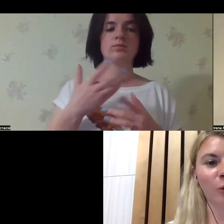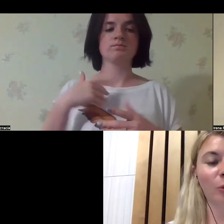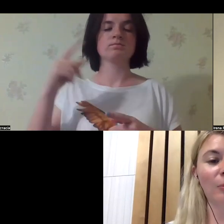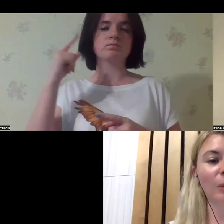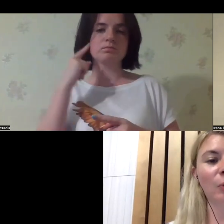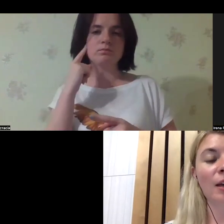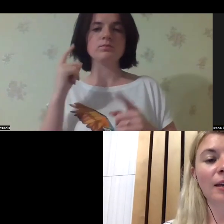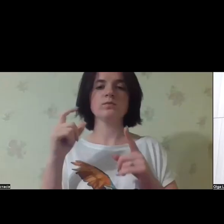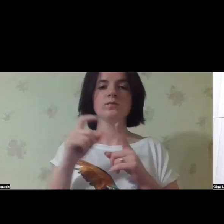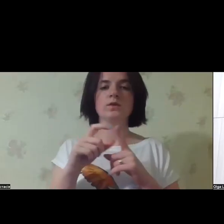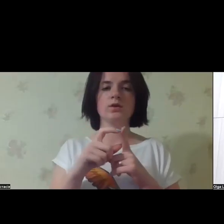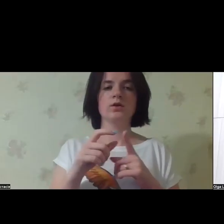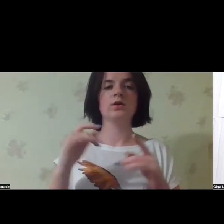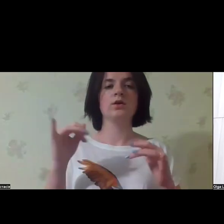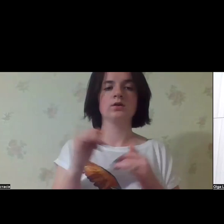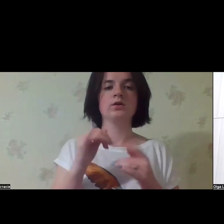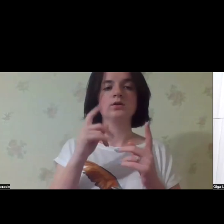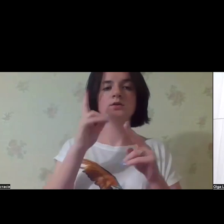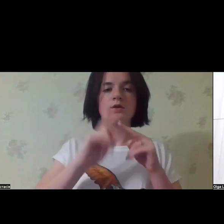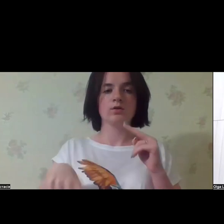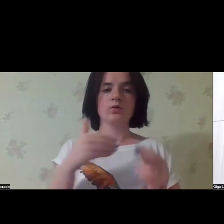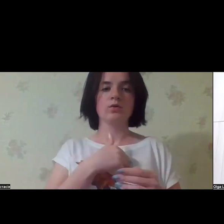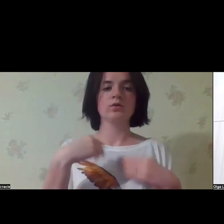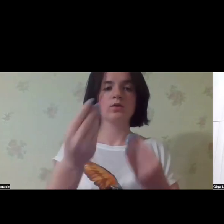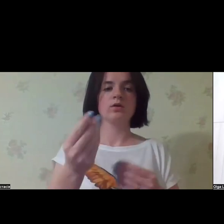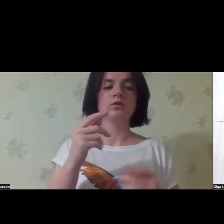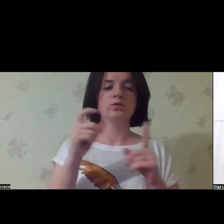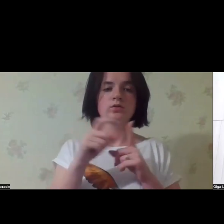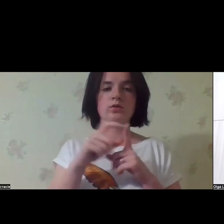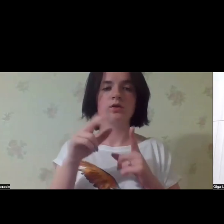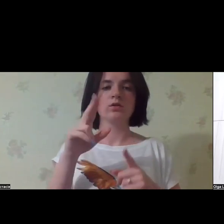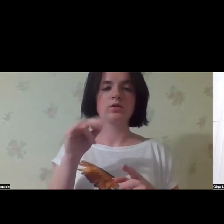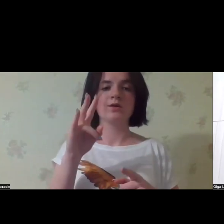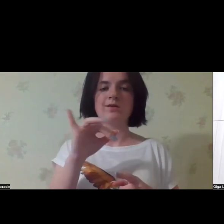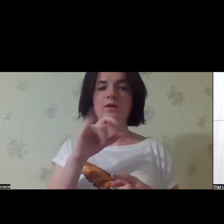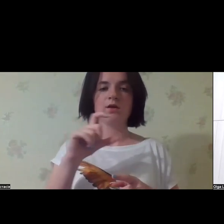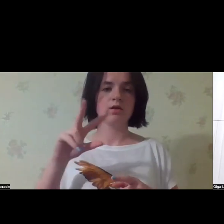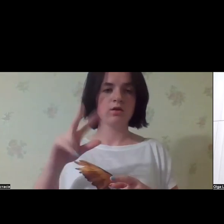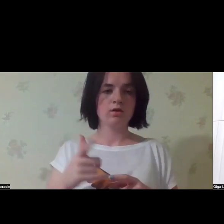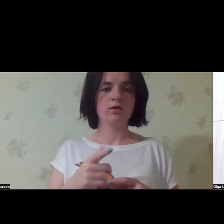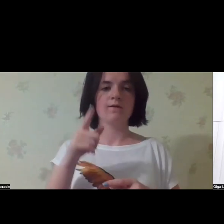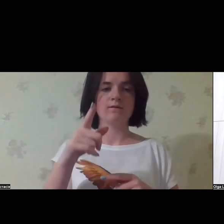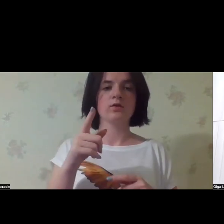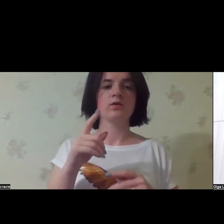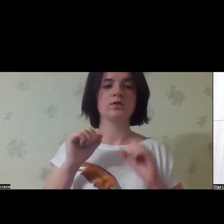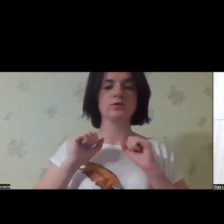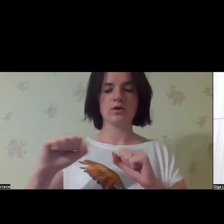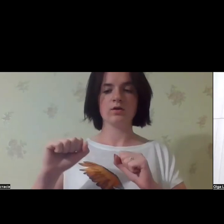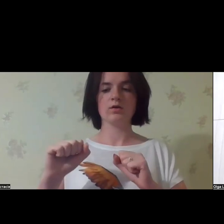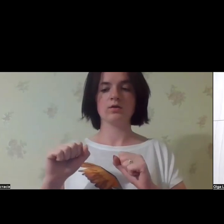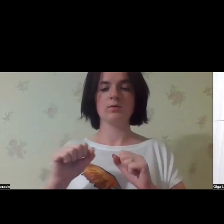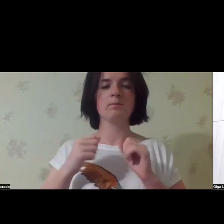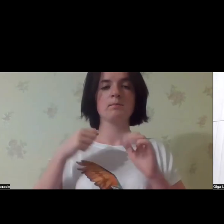remarks. We should push forward into that direction. And in conclusion, I would like to pass